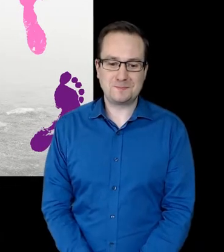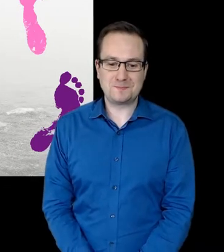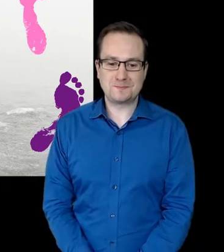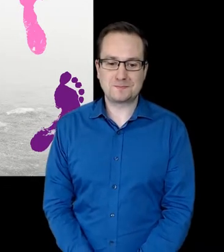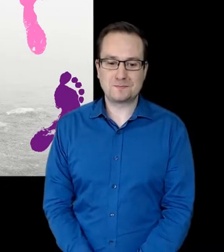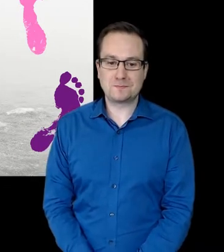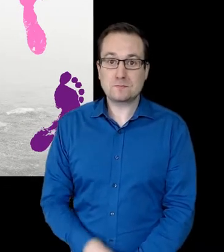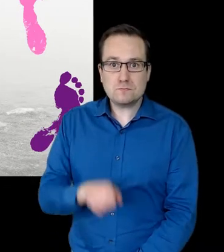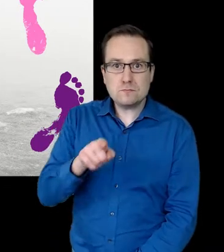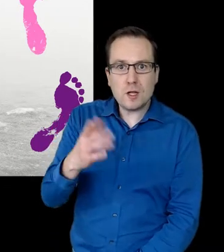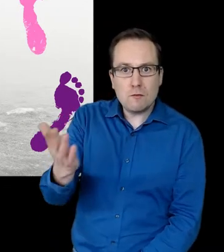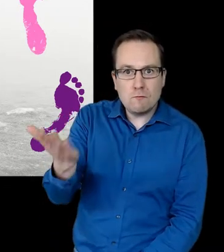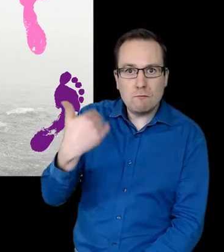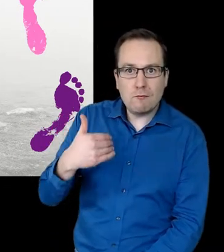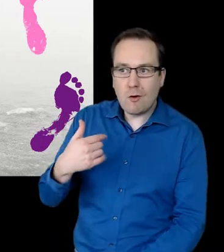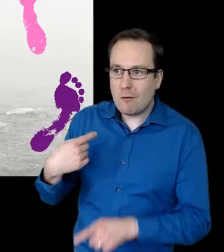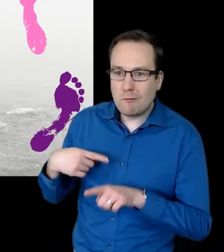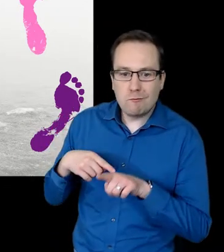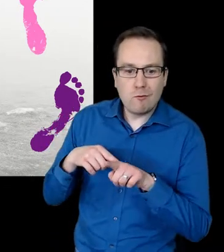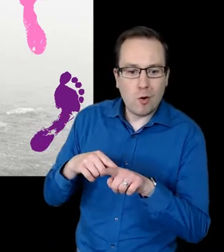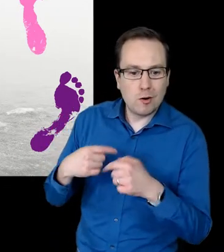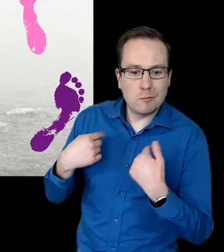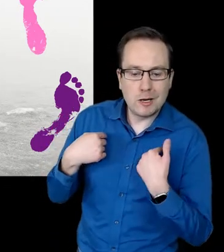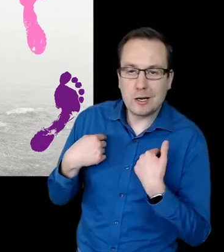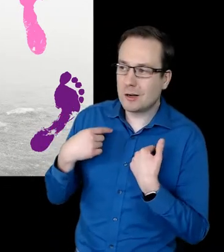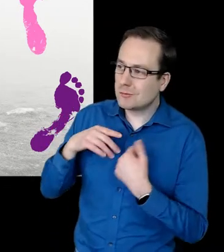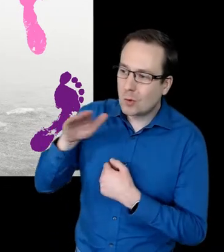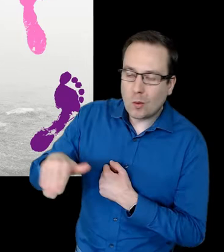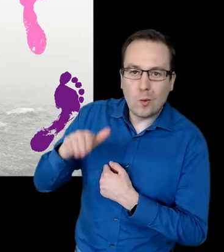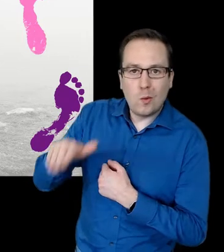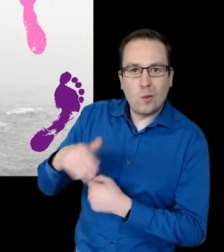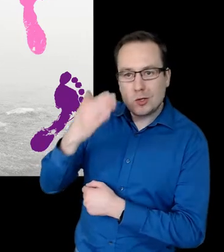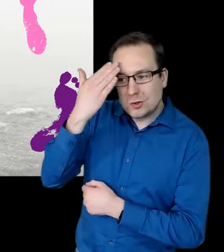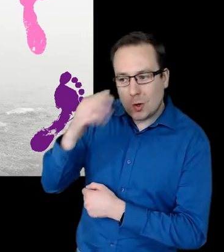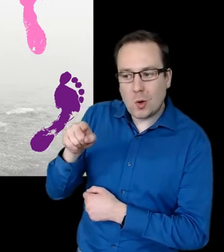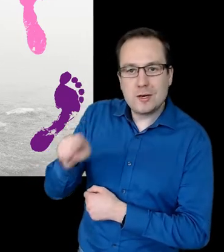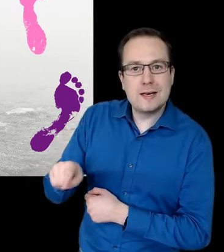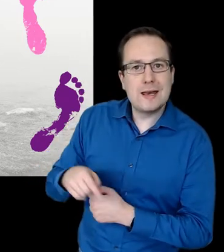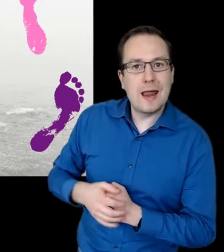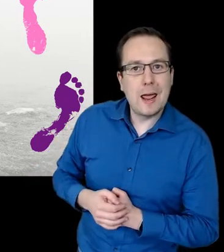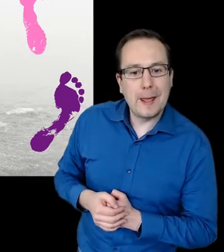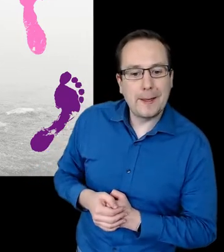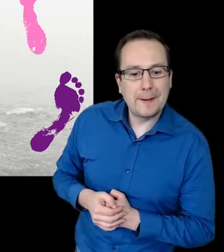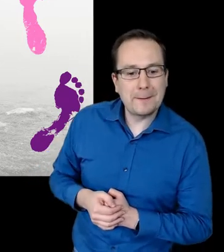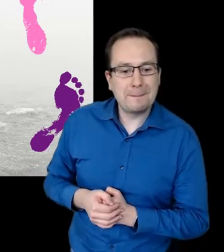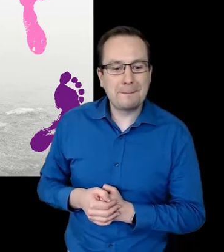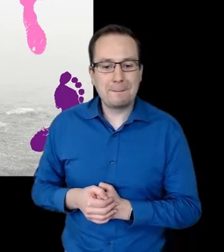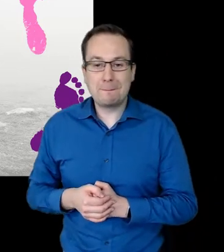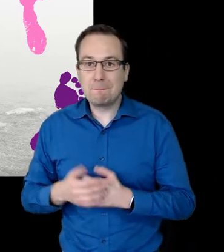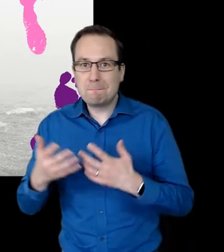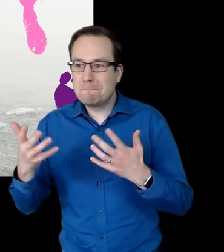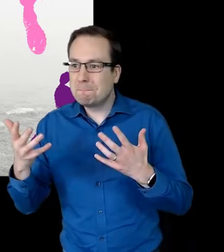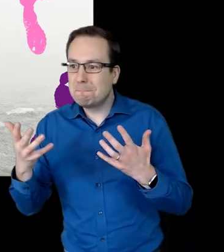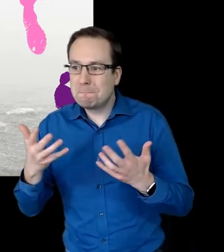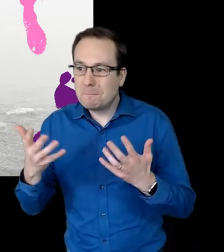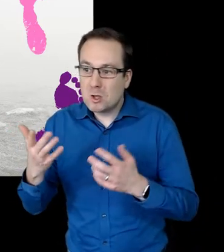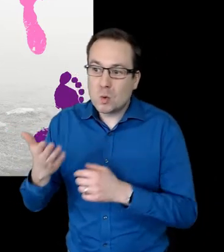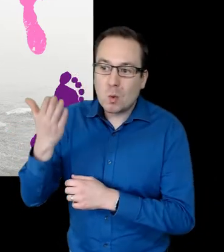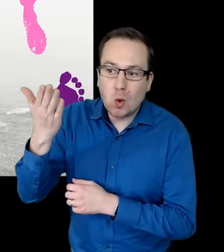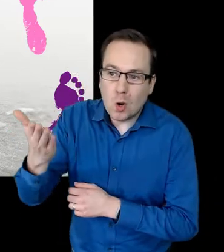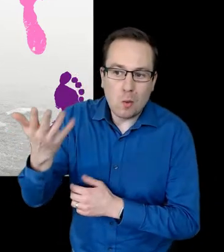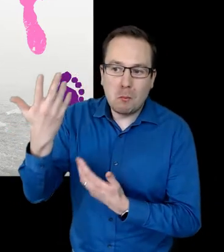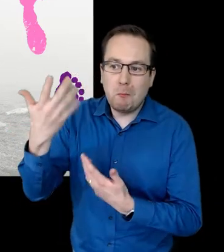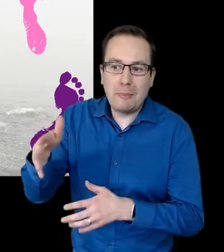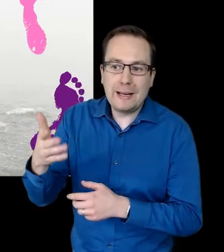Will you come and follow me by the tone of your name? Will you go